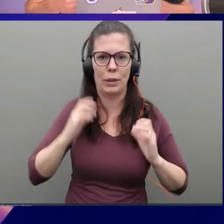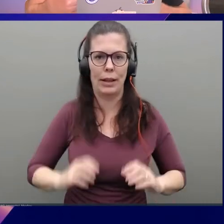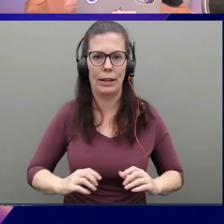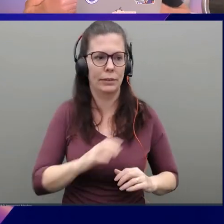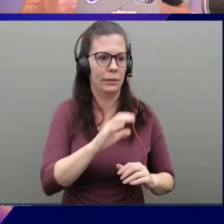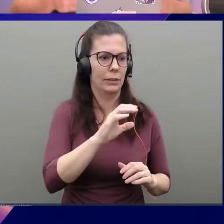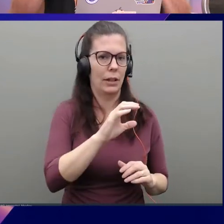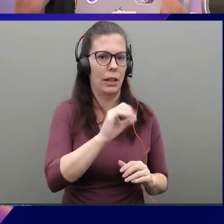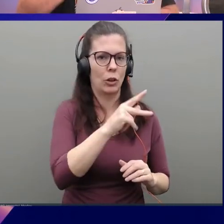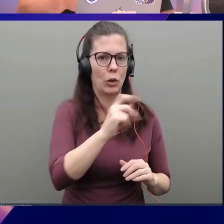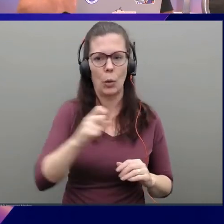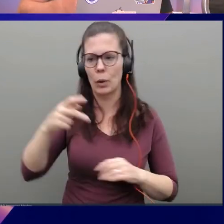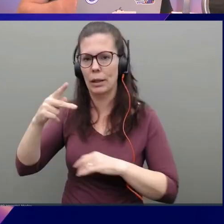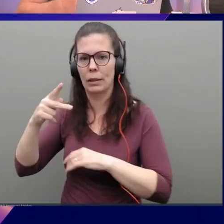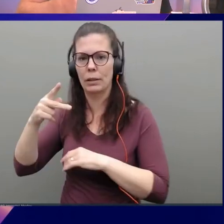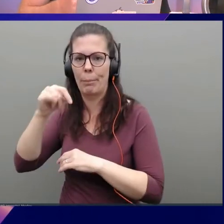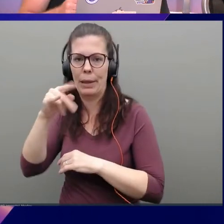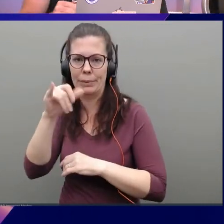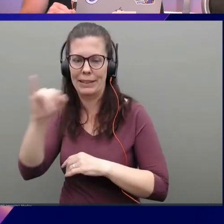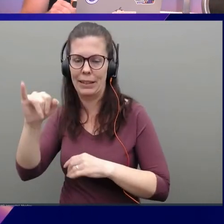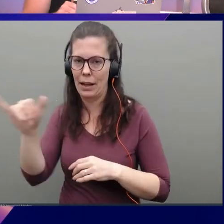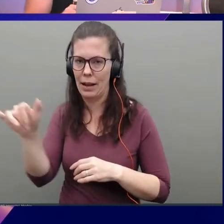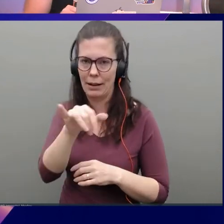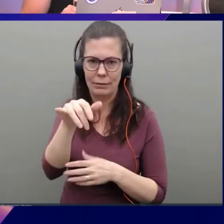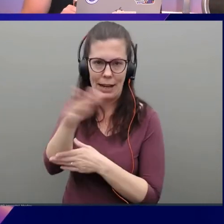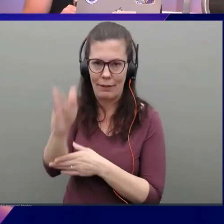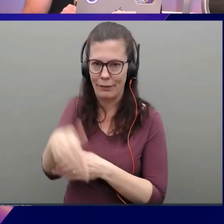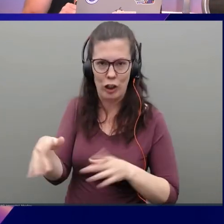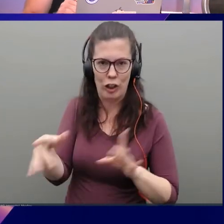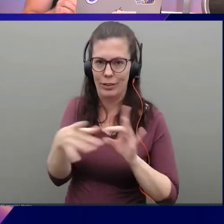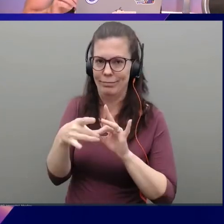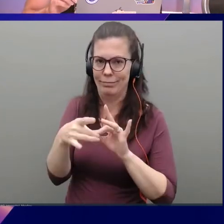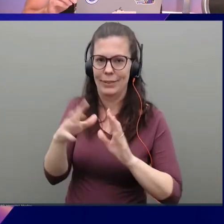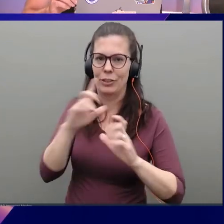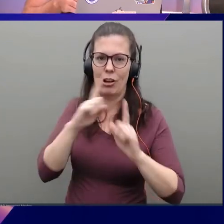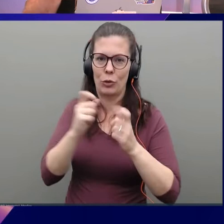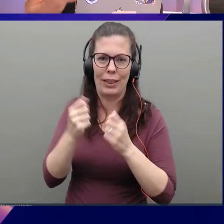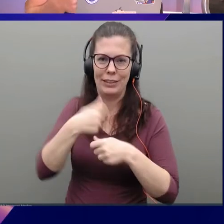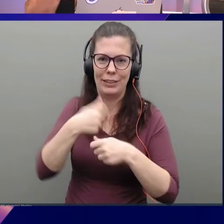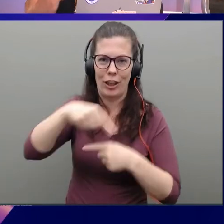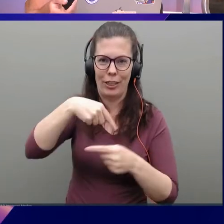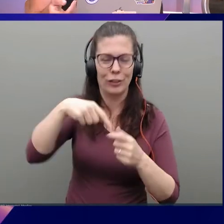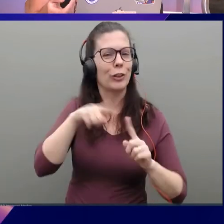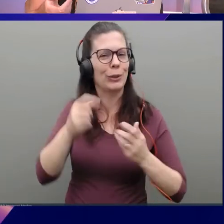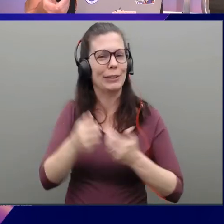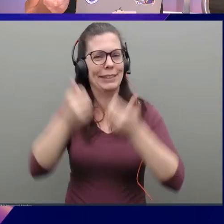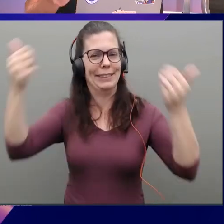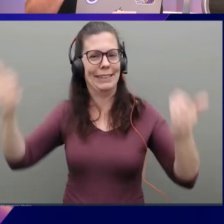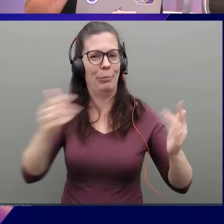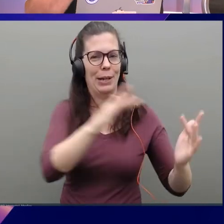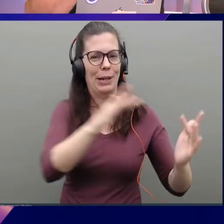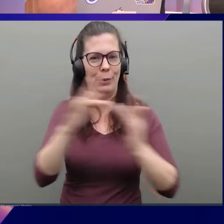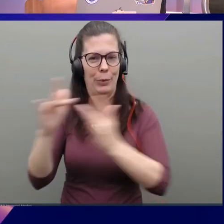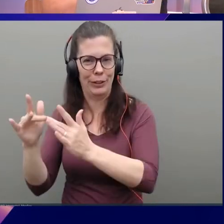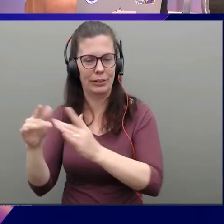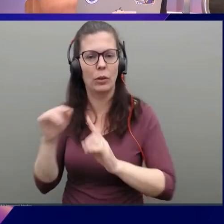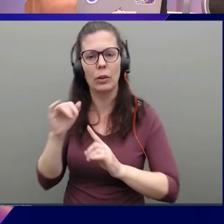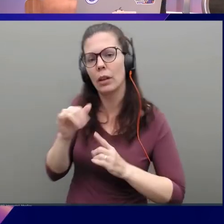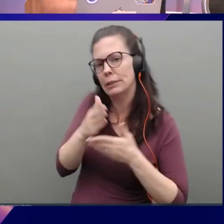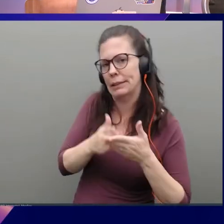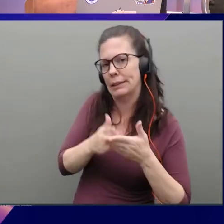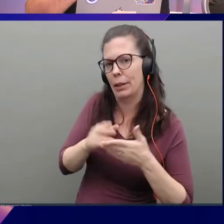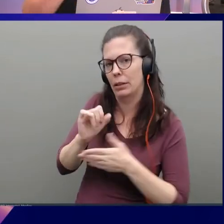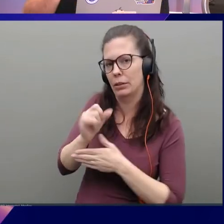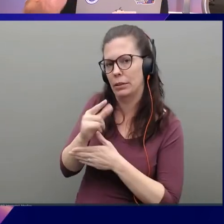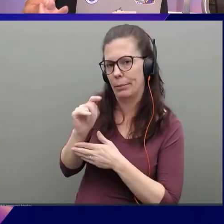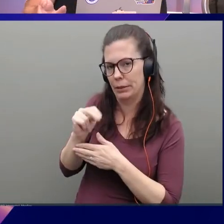talk to each other. And you have them on totally separate networks. And so that's what you can use segments for. And so when you attach your transit